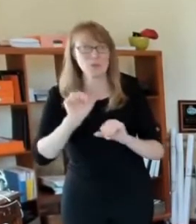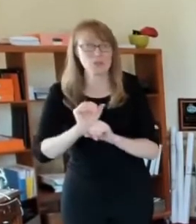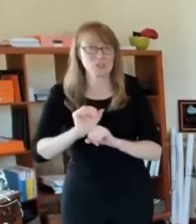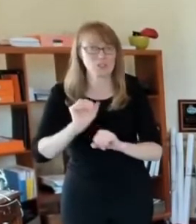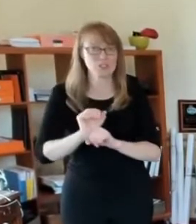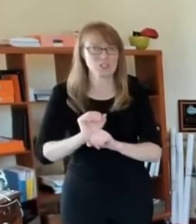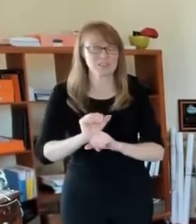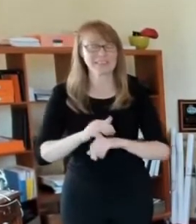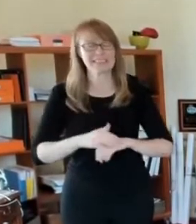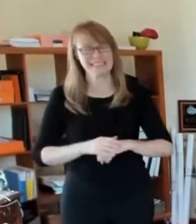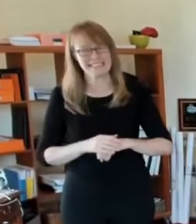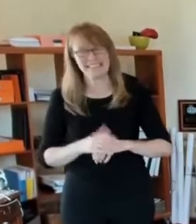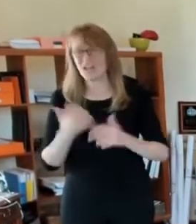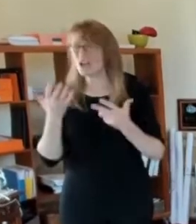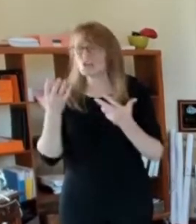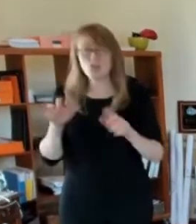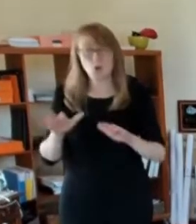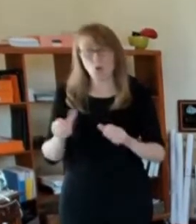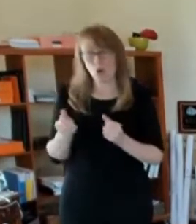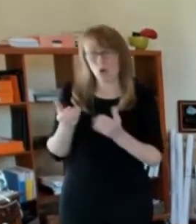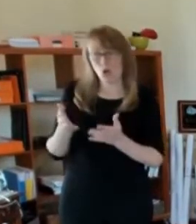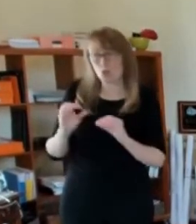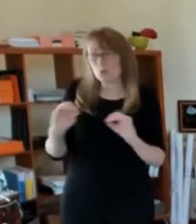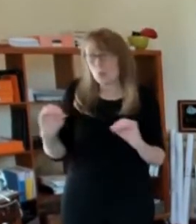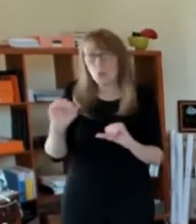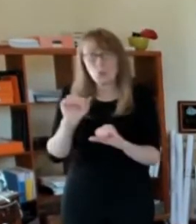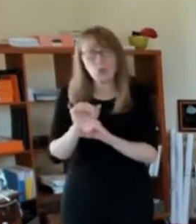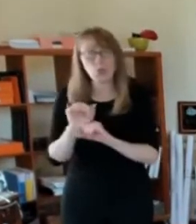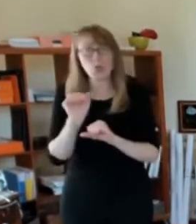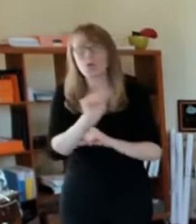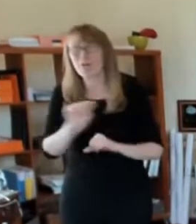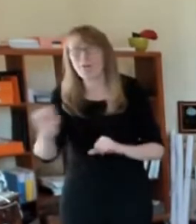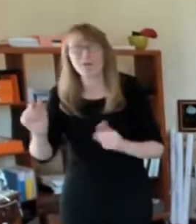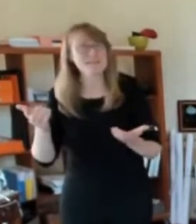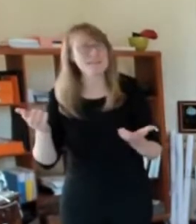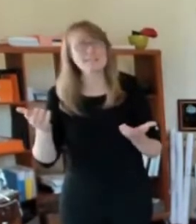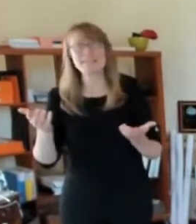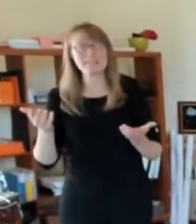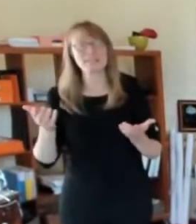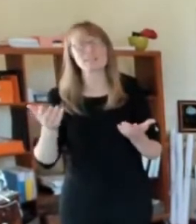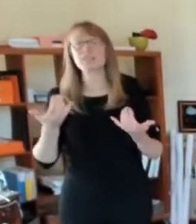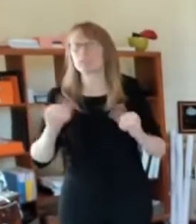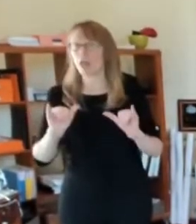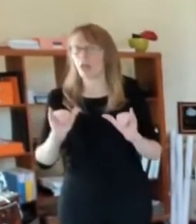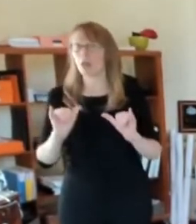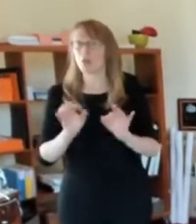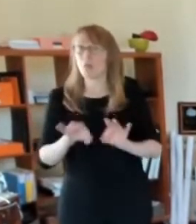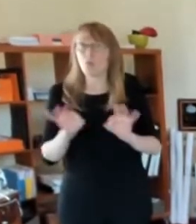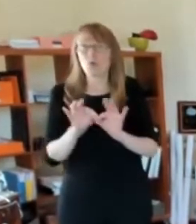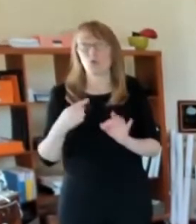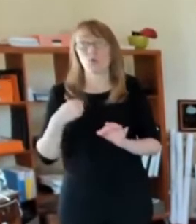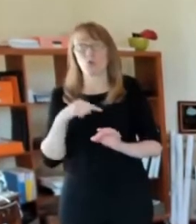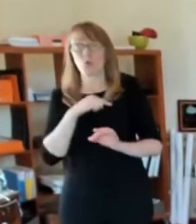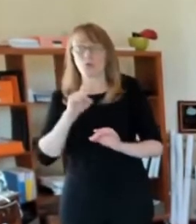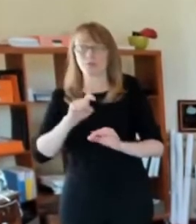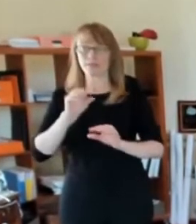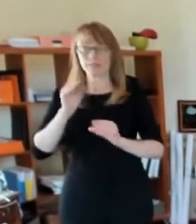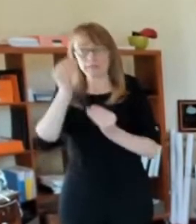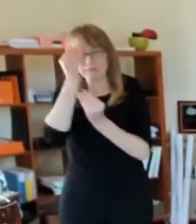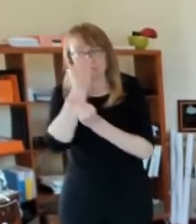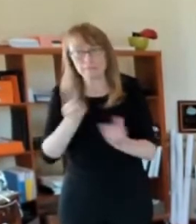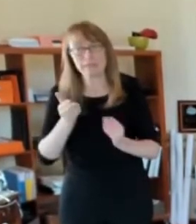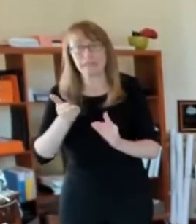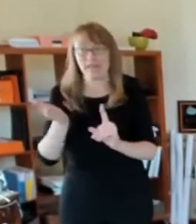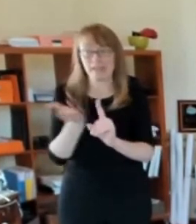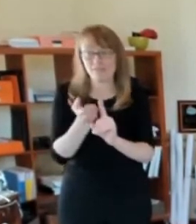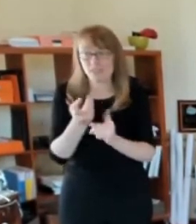to do that, but we absolutely have to somehow get the message across that you've got to wear a mask.